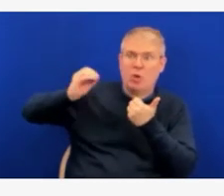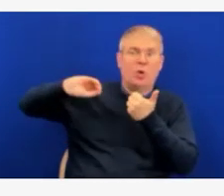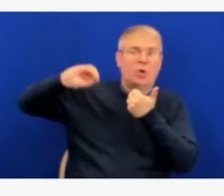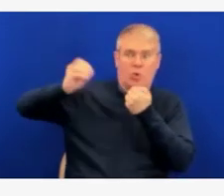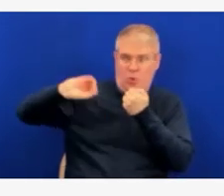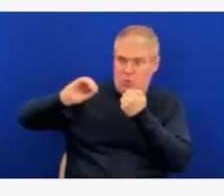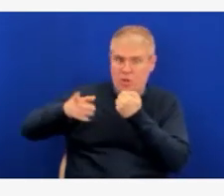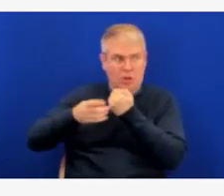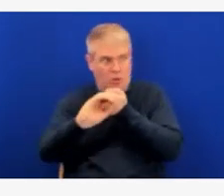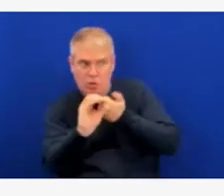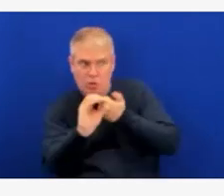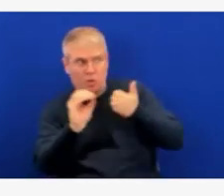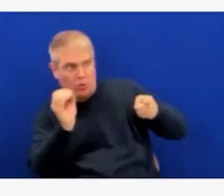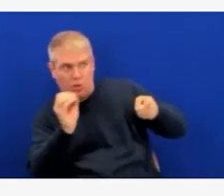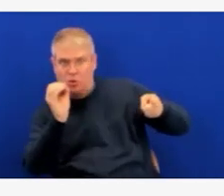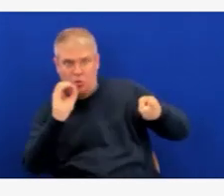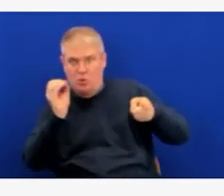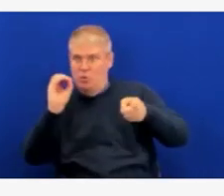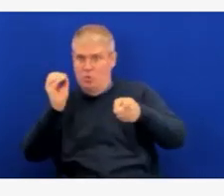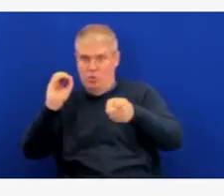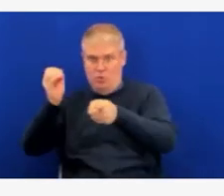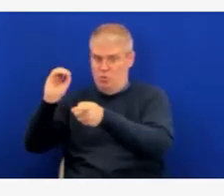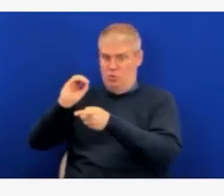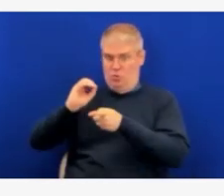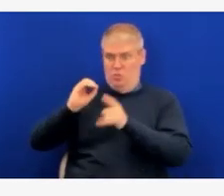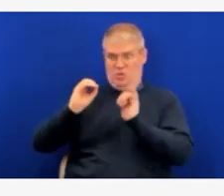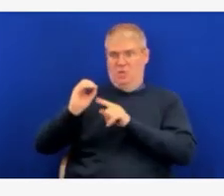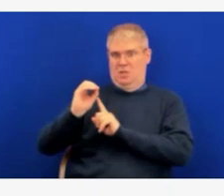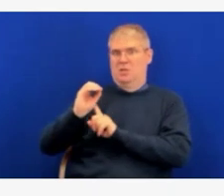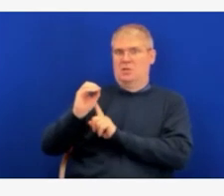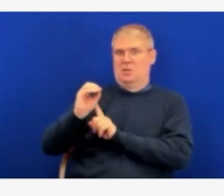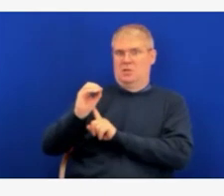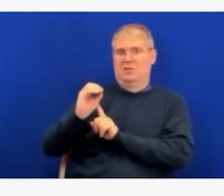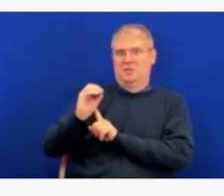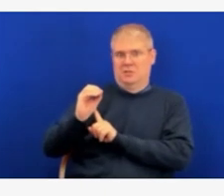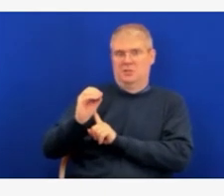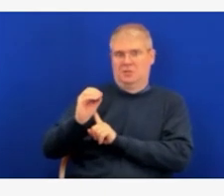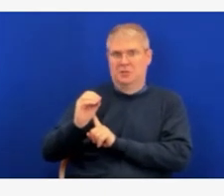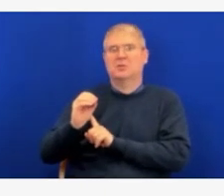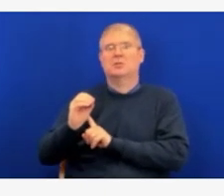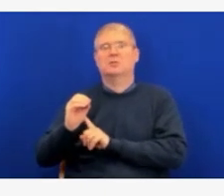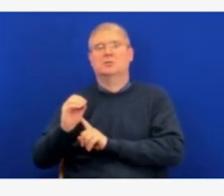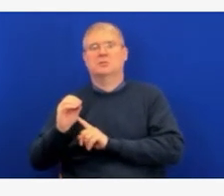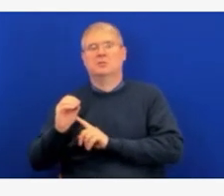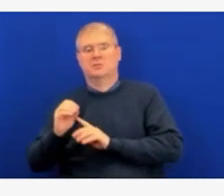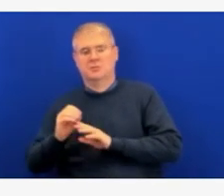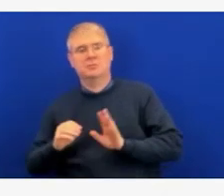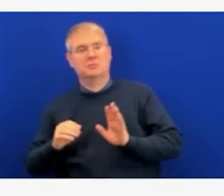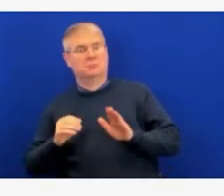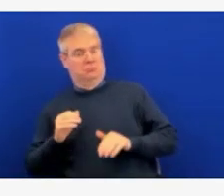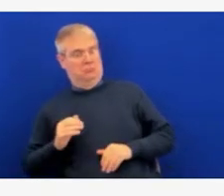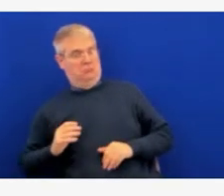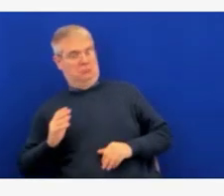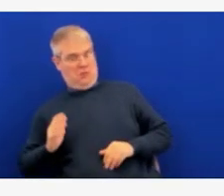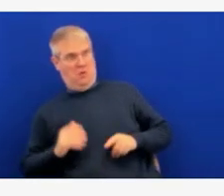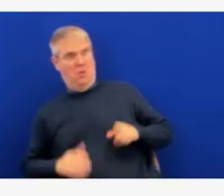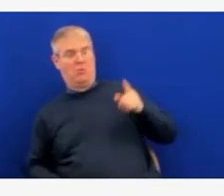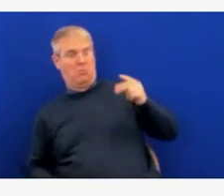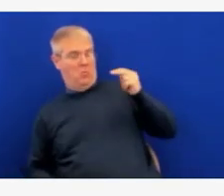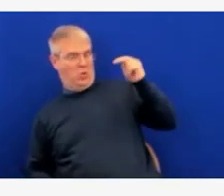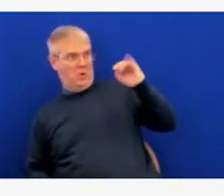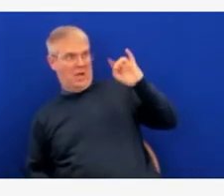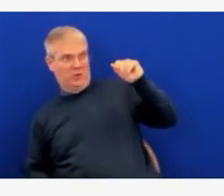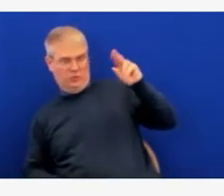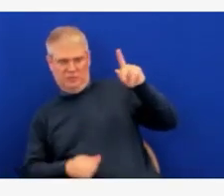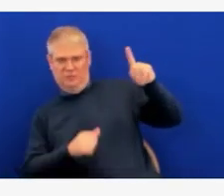think it will be slightly different, whereas in going in, we just looked for a hospital to raise their hand, and then we would talk about if that's impacting the region or the state.